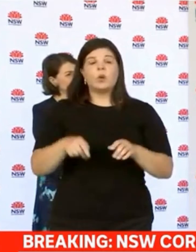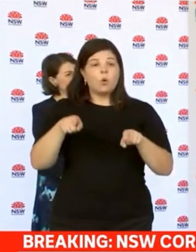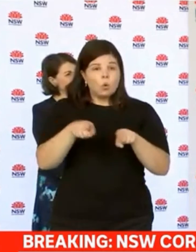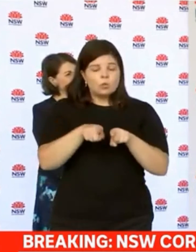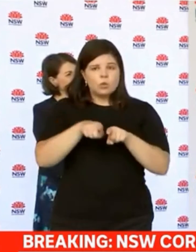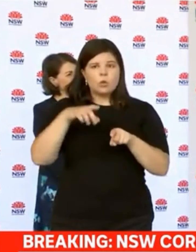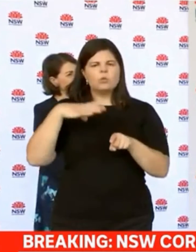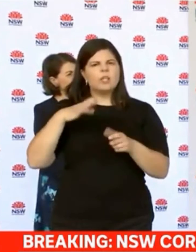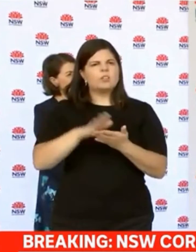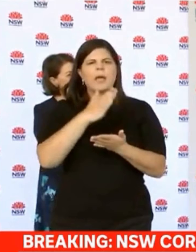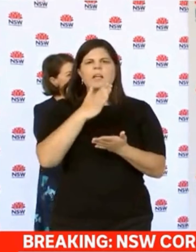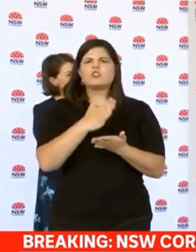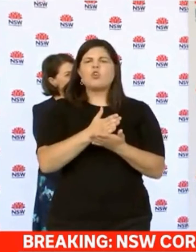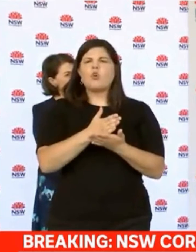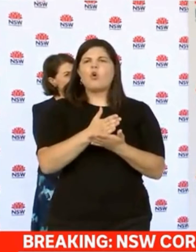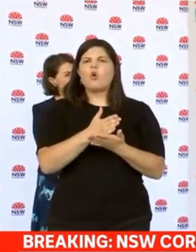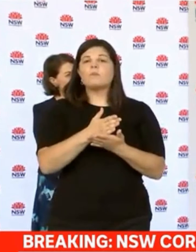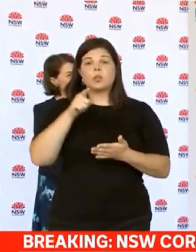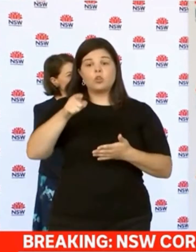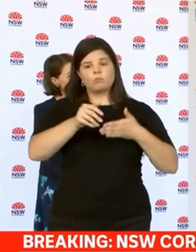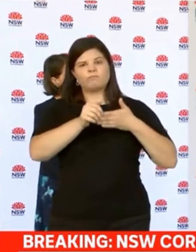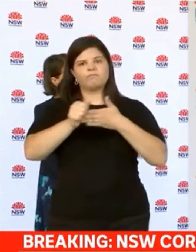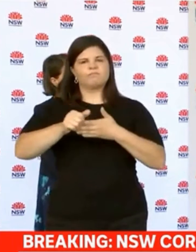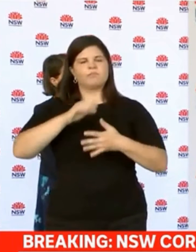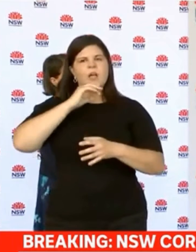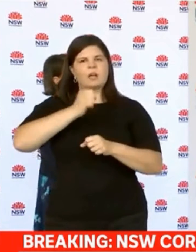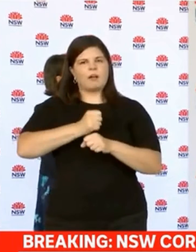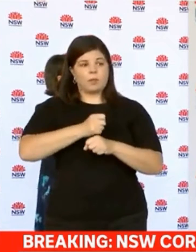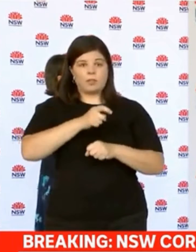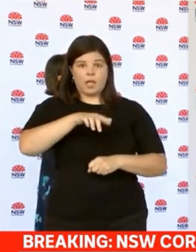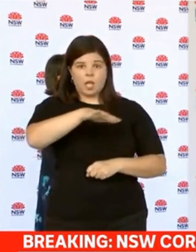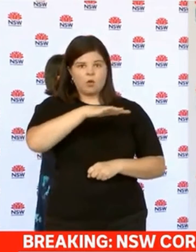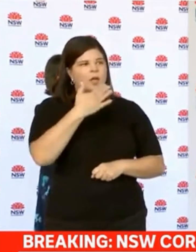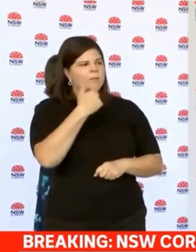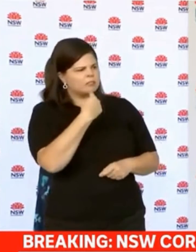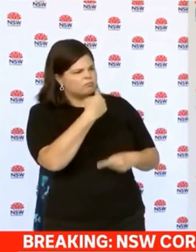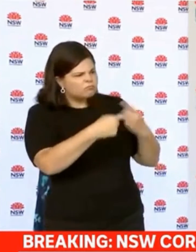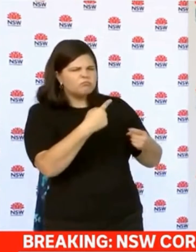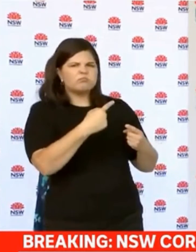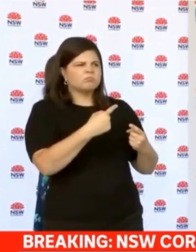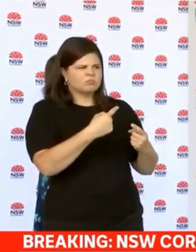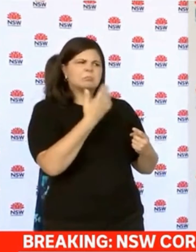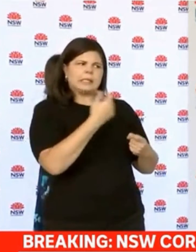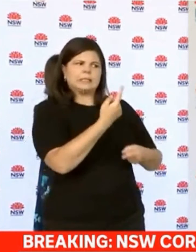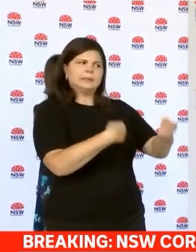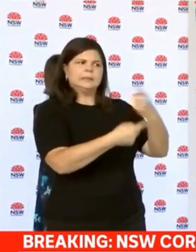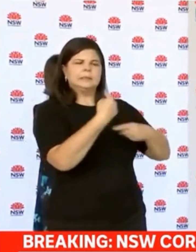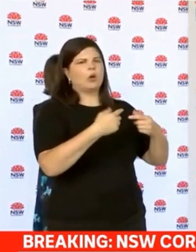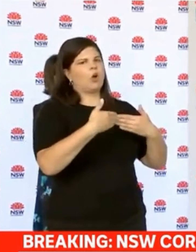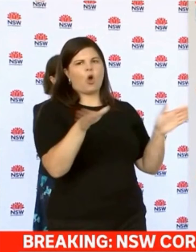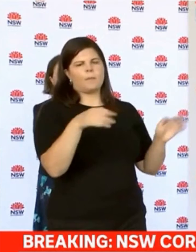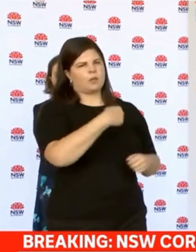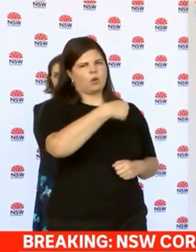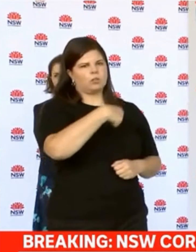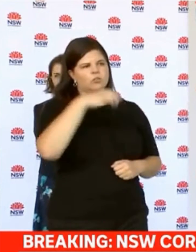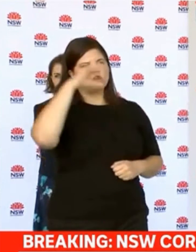make sure that they understand your community members understand they must actually talk to the public health officials and they must do their damnedest to